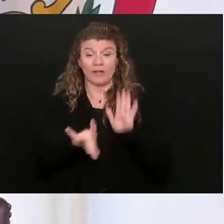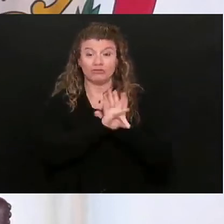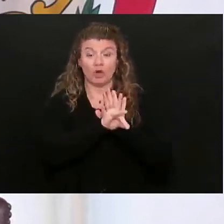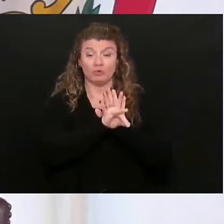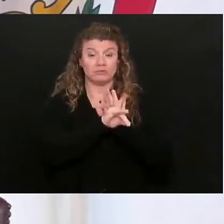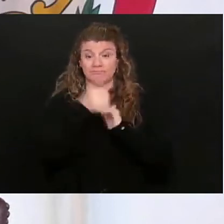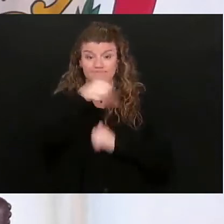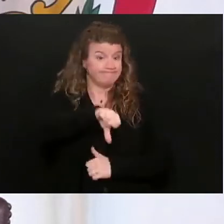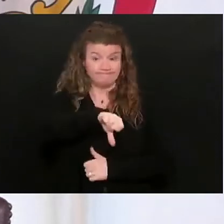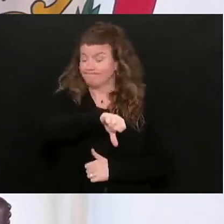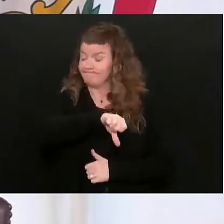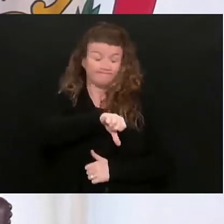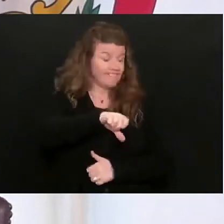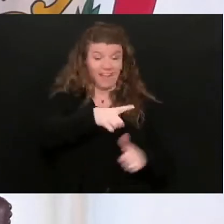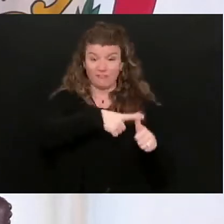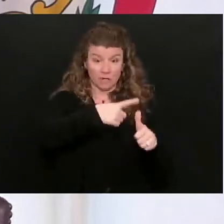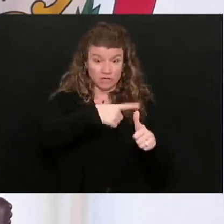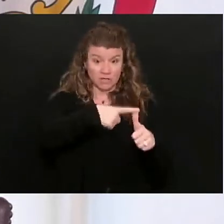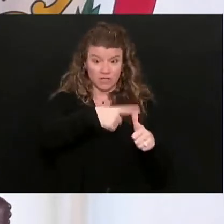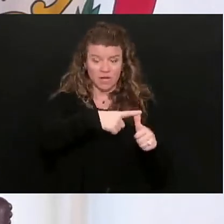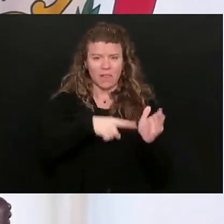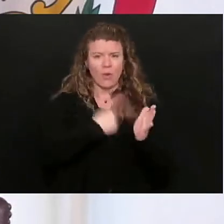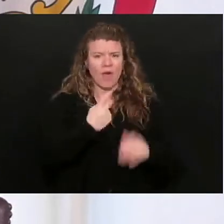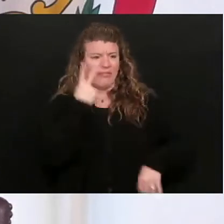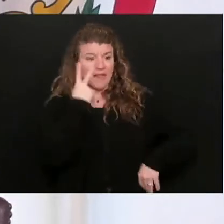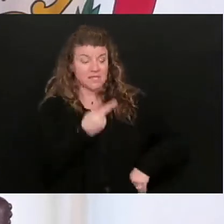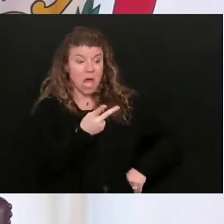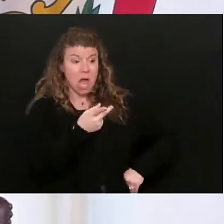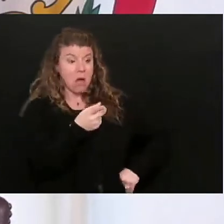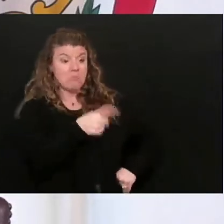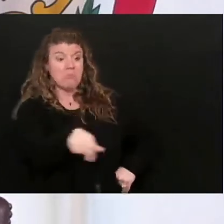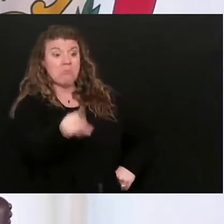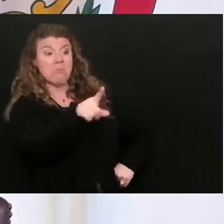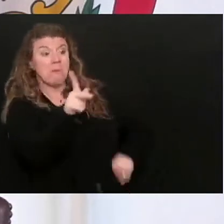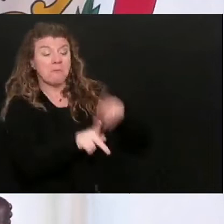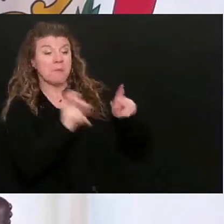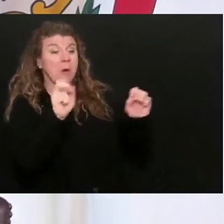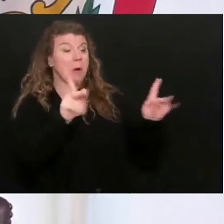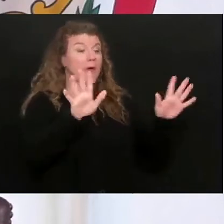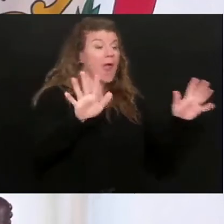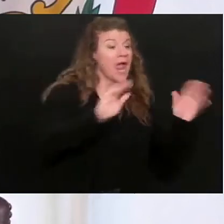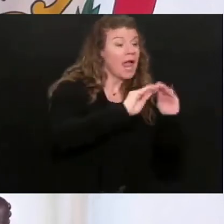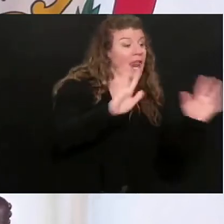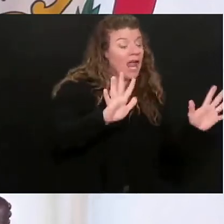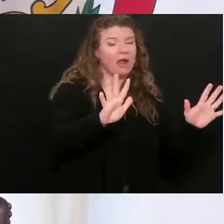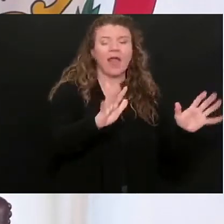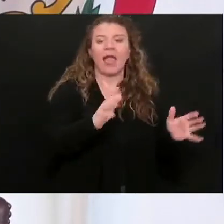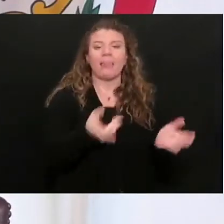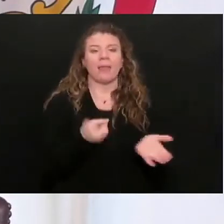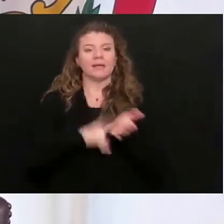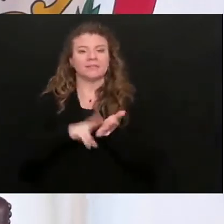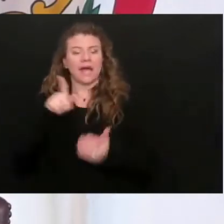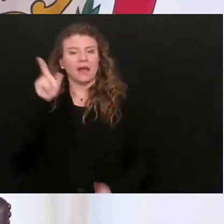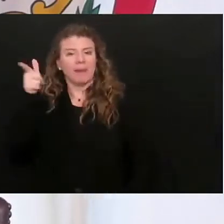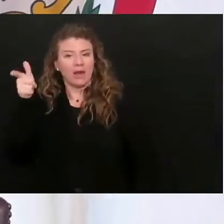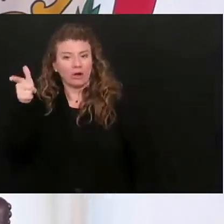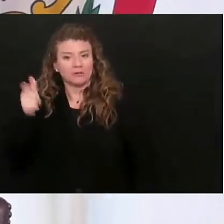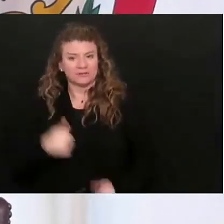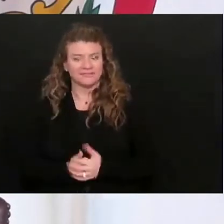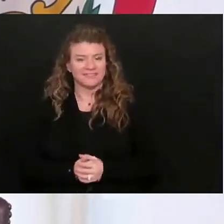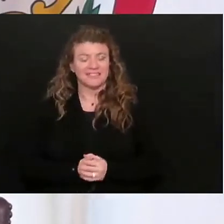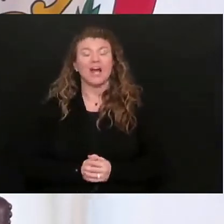take the shot at first, and once they saw that it was all okay and clear sailing, then they signed up later on.